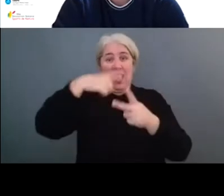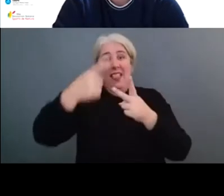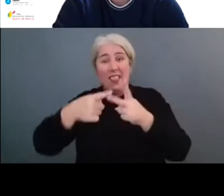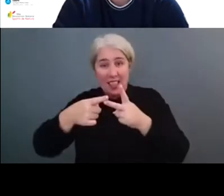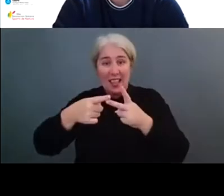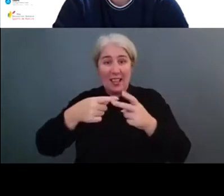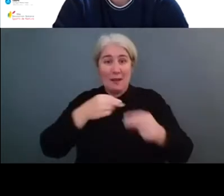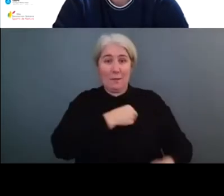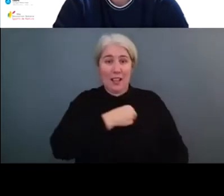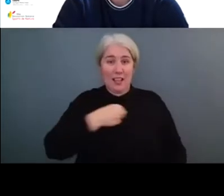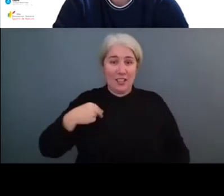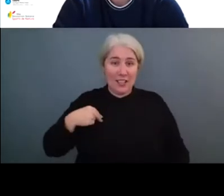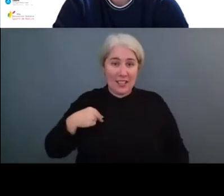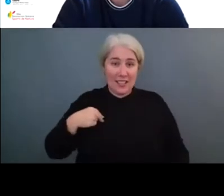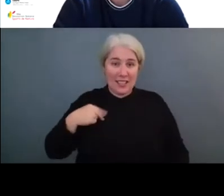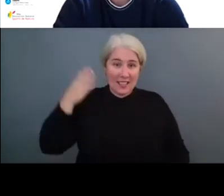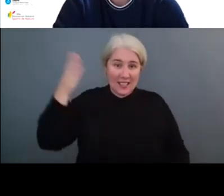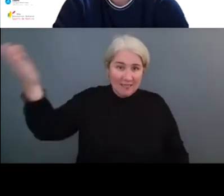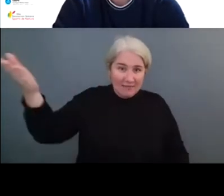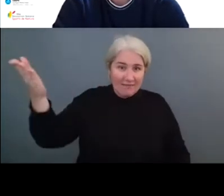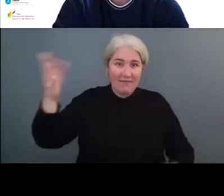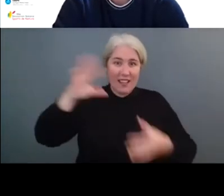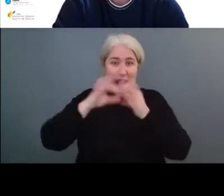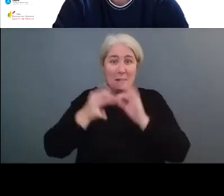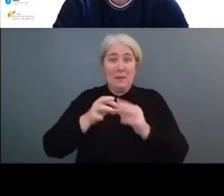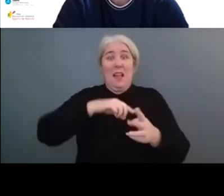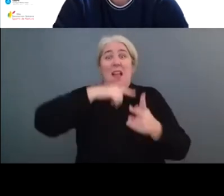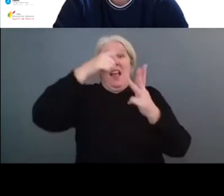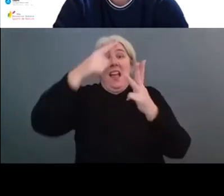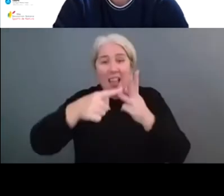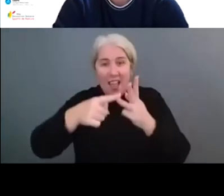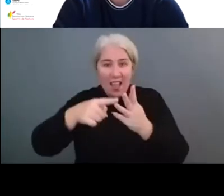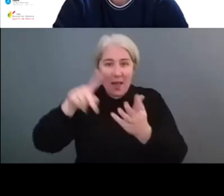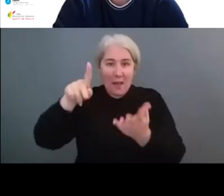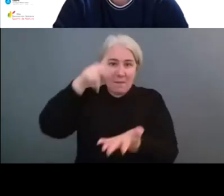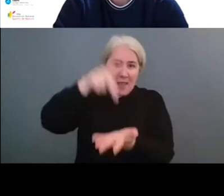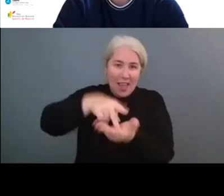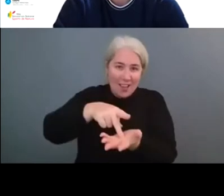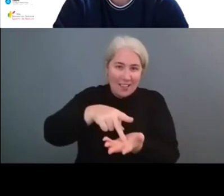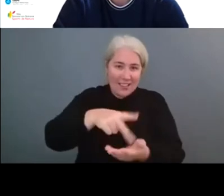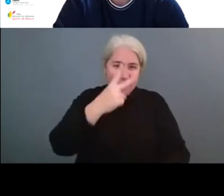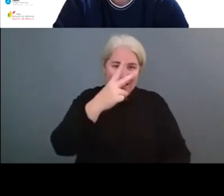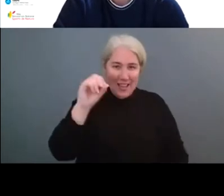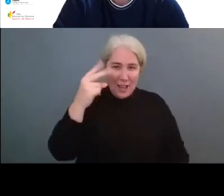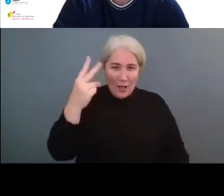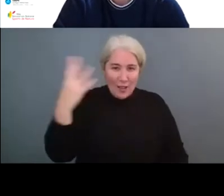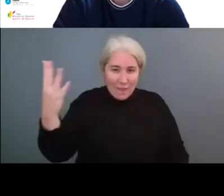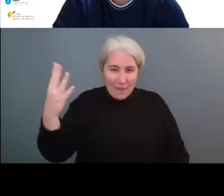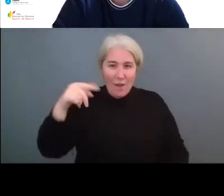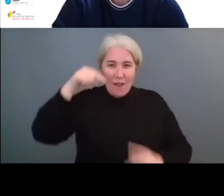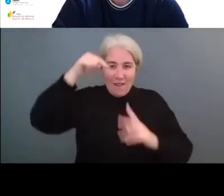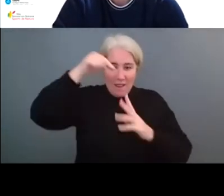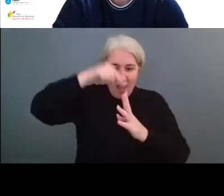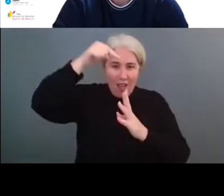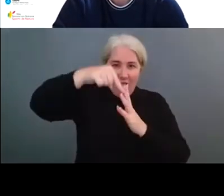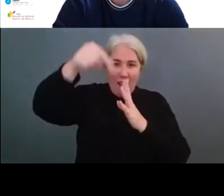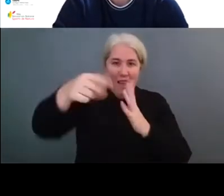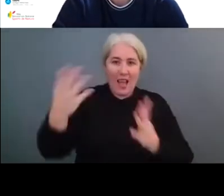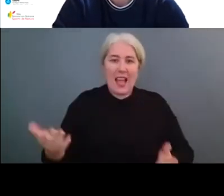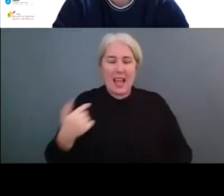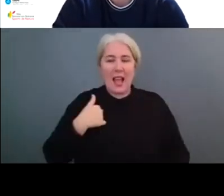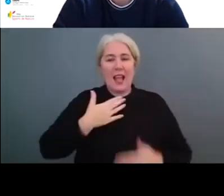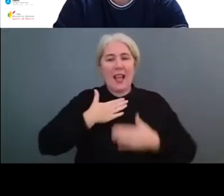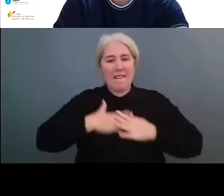working towards the Paris Olympic Games. And the idea is that we make the Paris Olympic